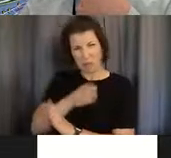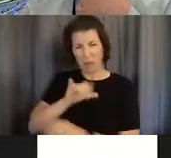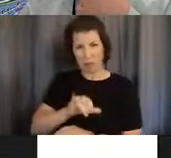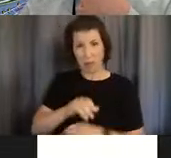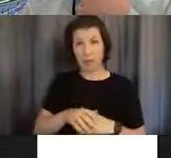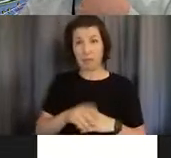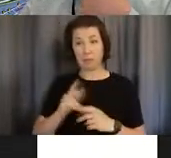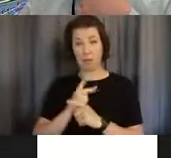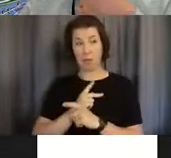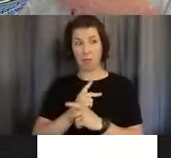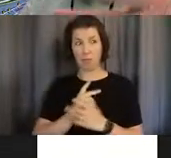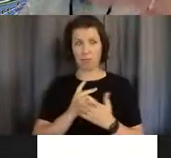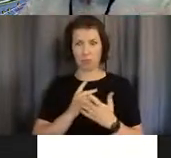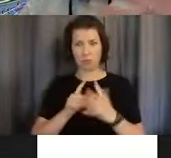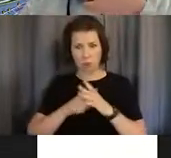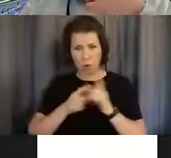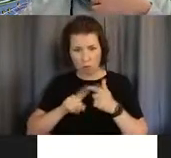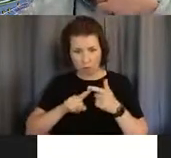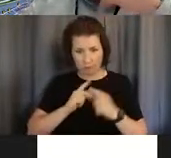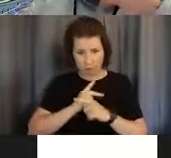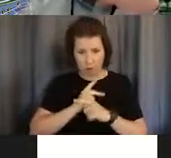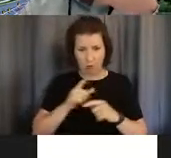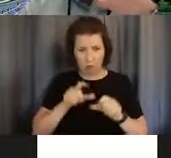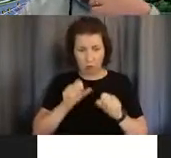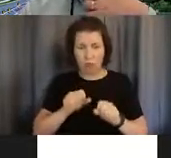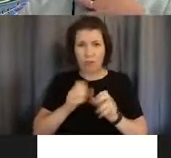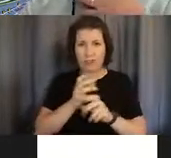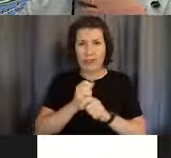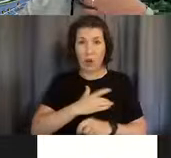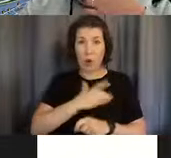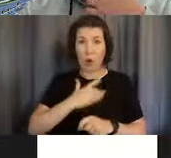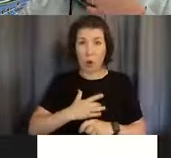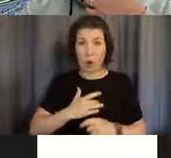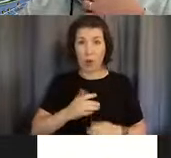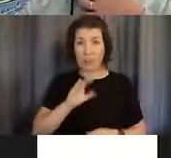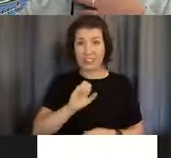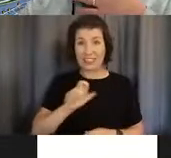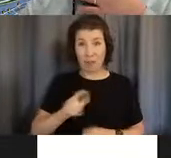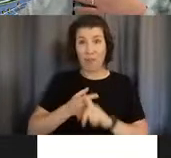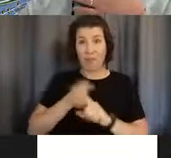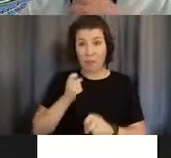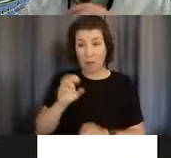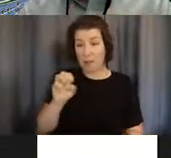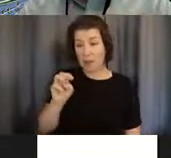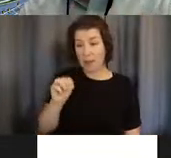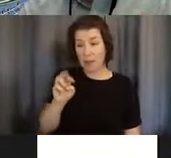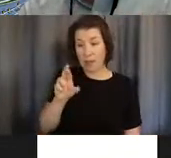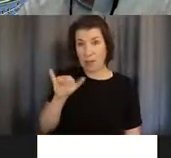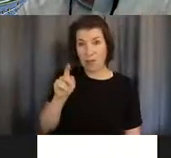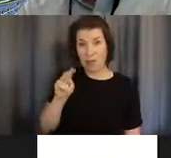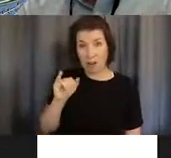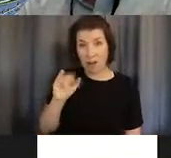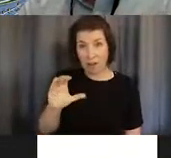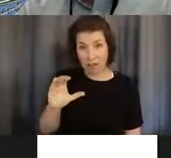out that you could get heart cells from embryonic stem cells. And so I wanted to go somewhere where I could